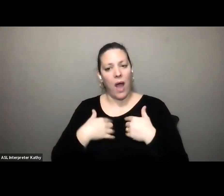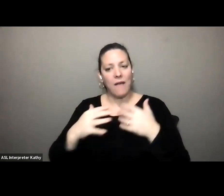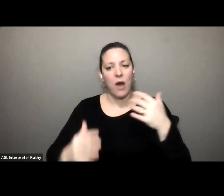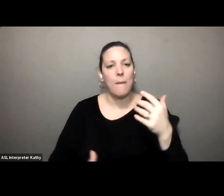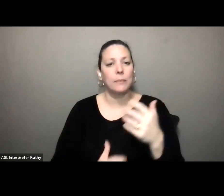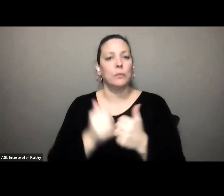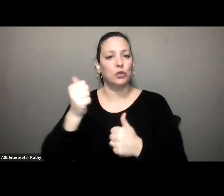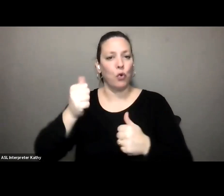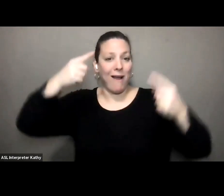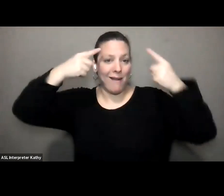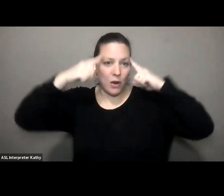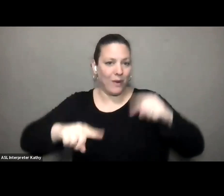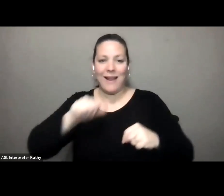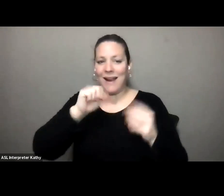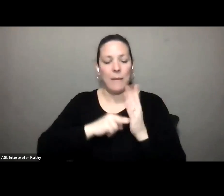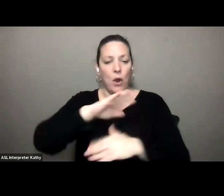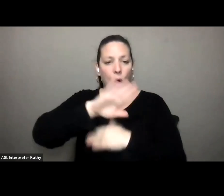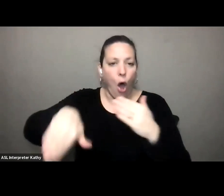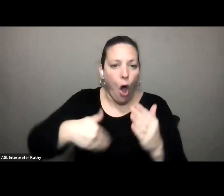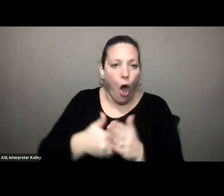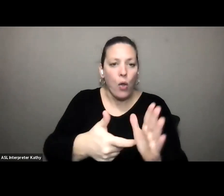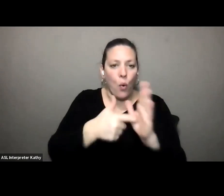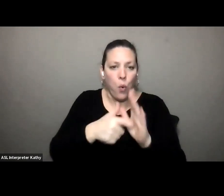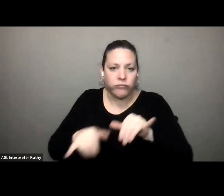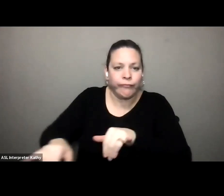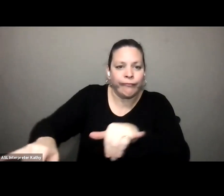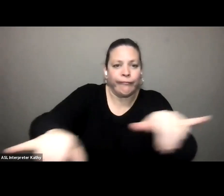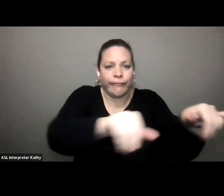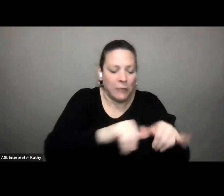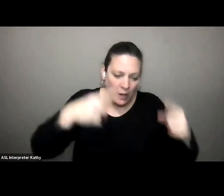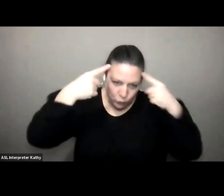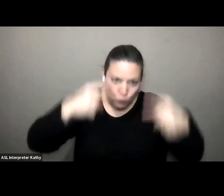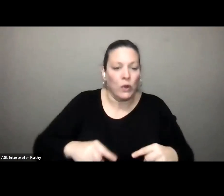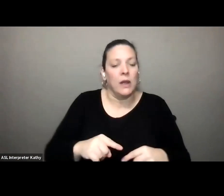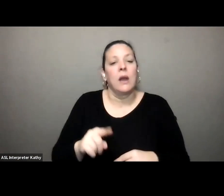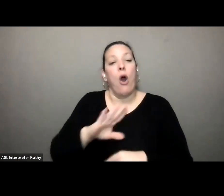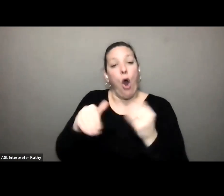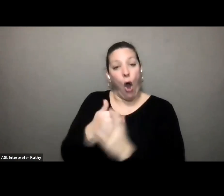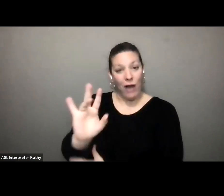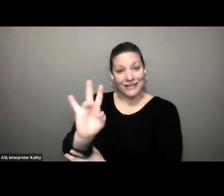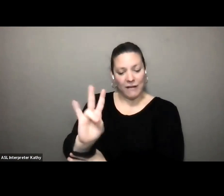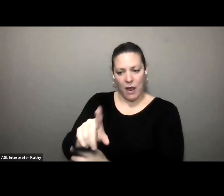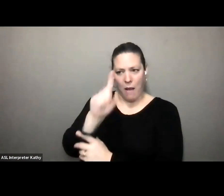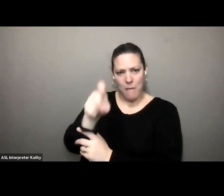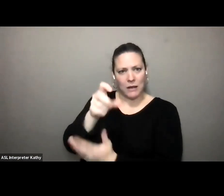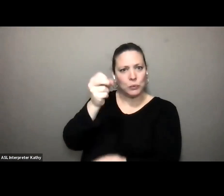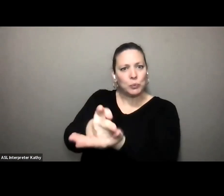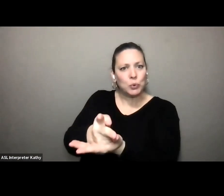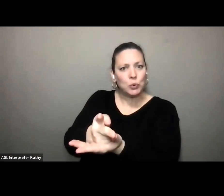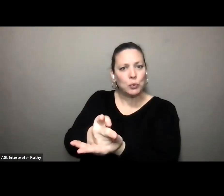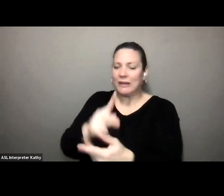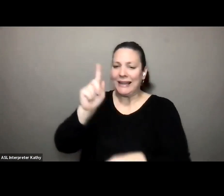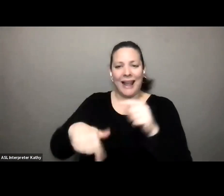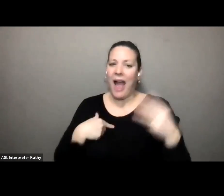rather than unanimous which is all seven member communities must approve whatever it is that we're trying to do so